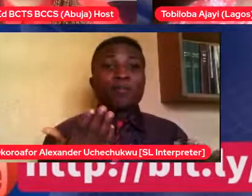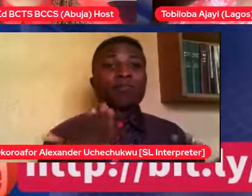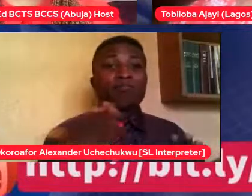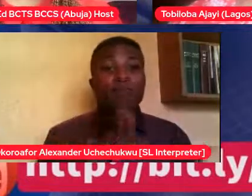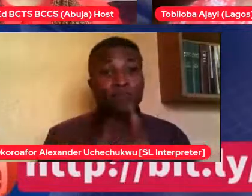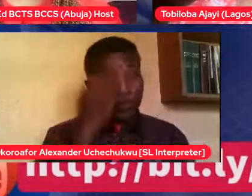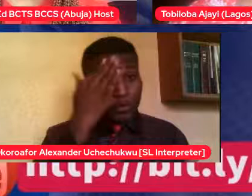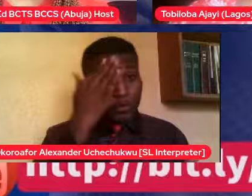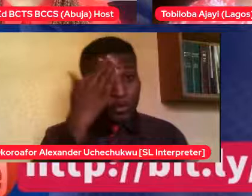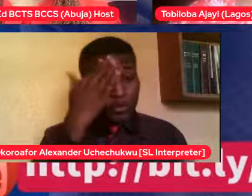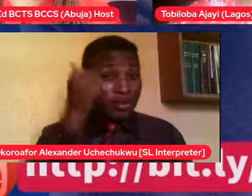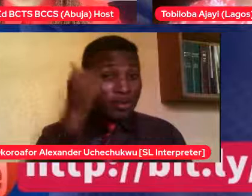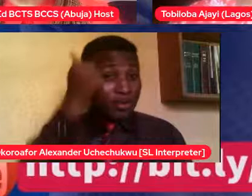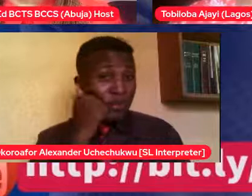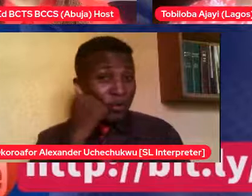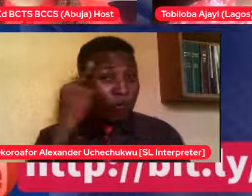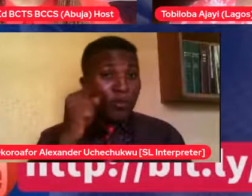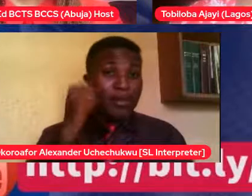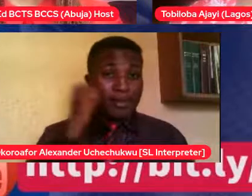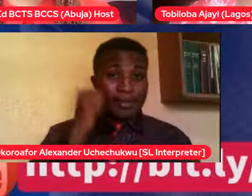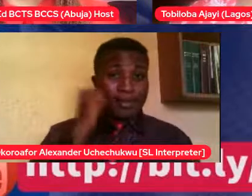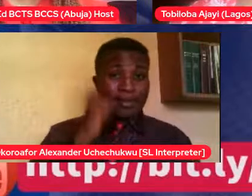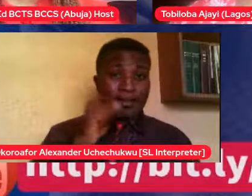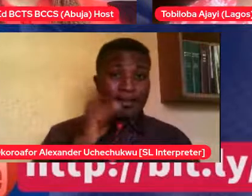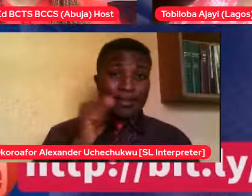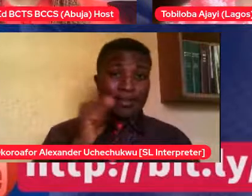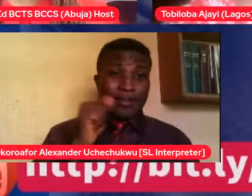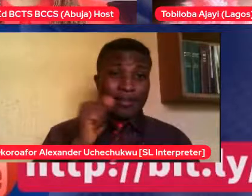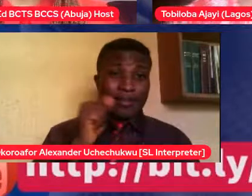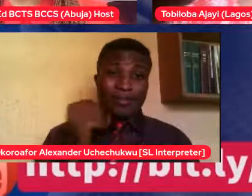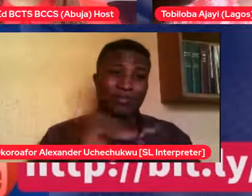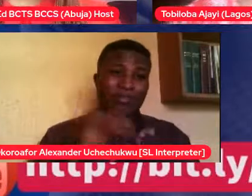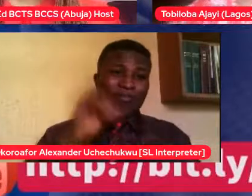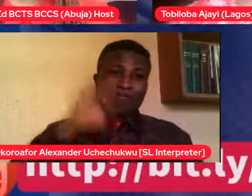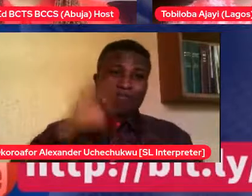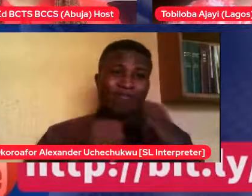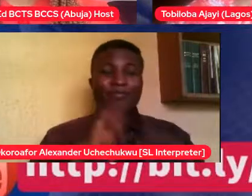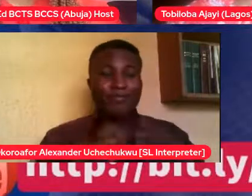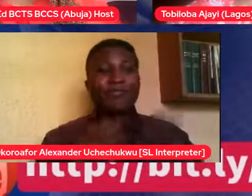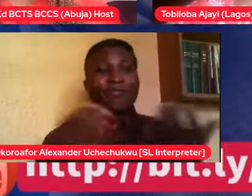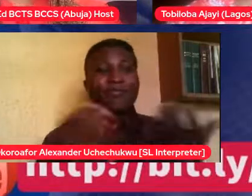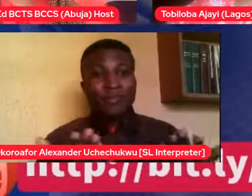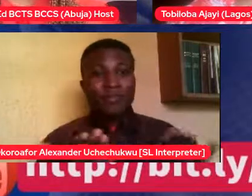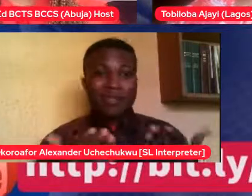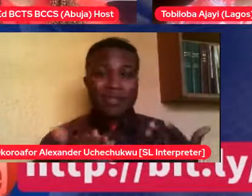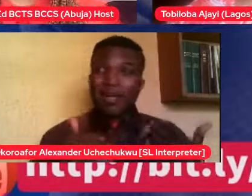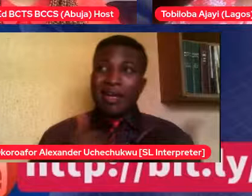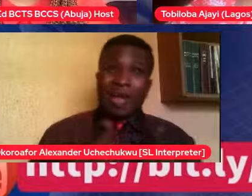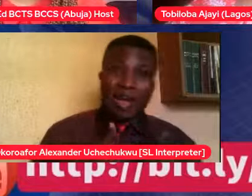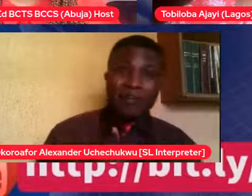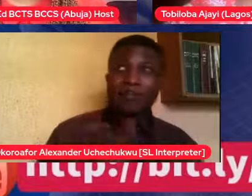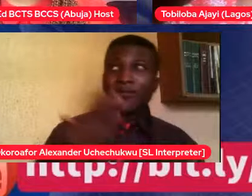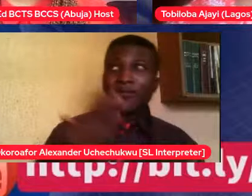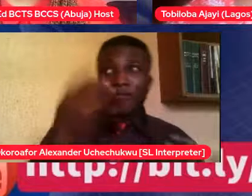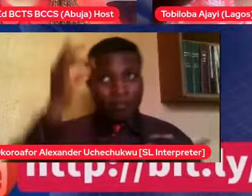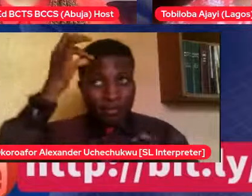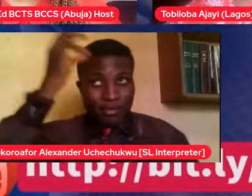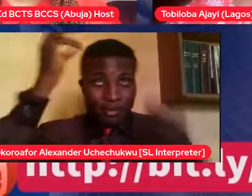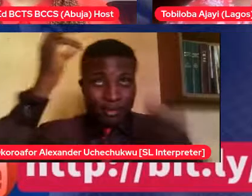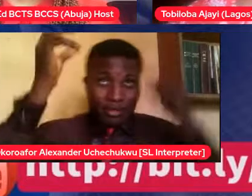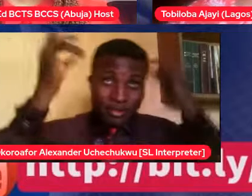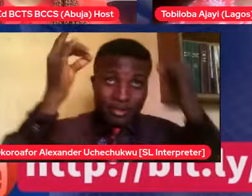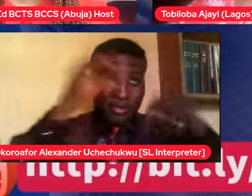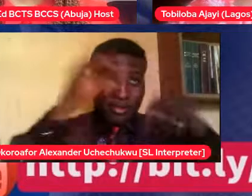hair that's growing in all of the awkward places that you didn't used to have hair before. So, first it's like, what is this? And then,